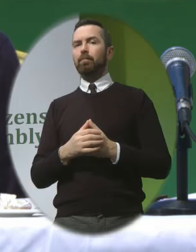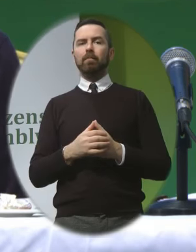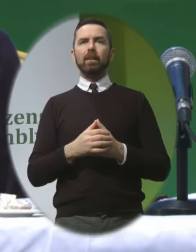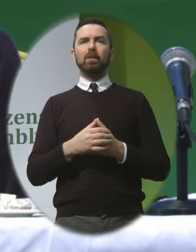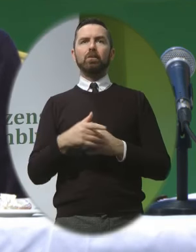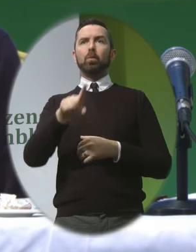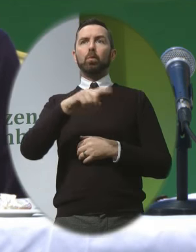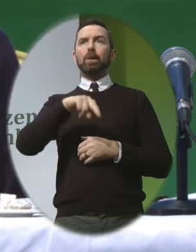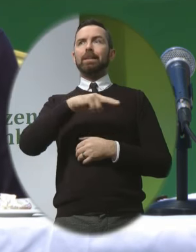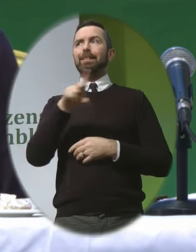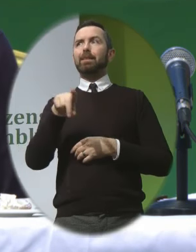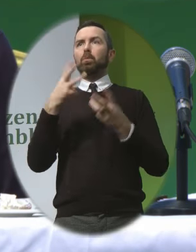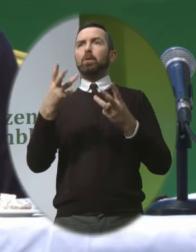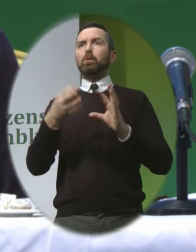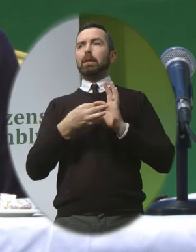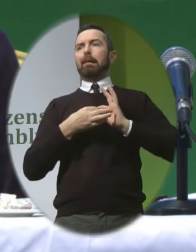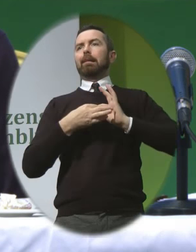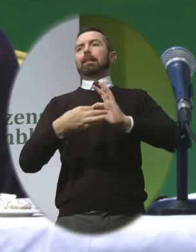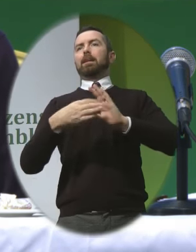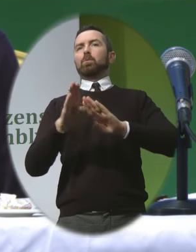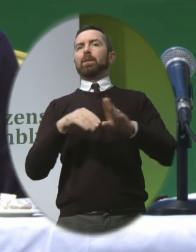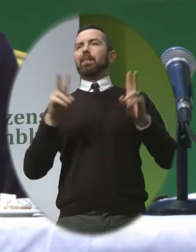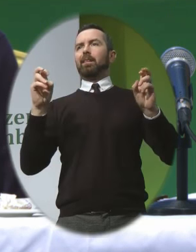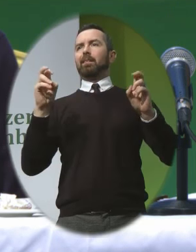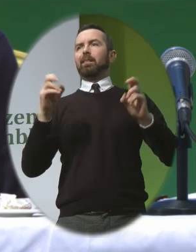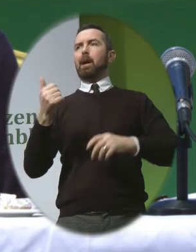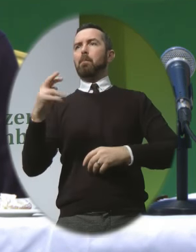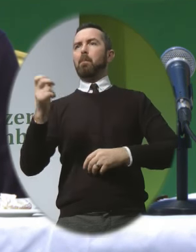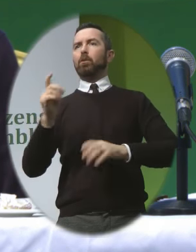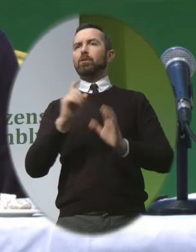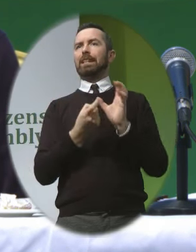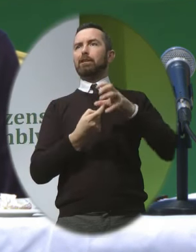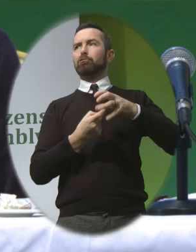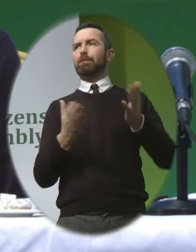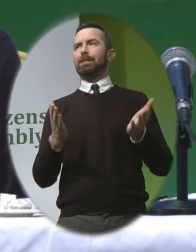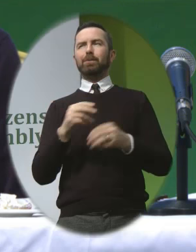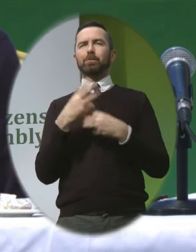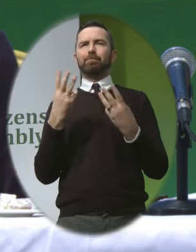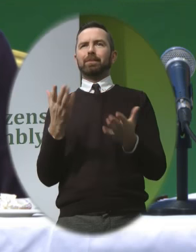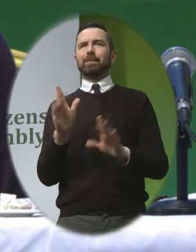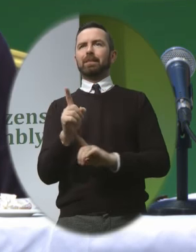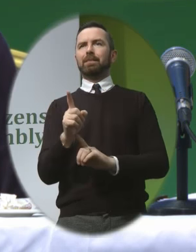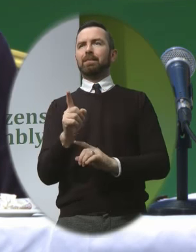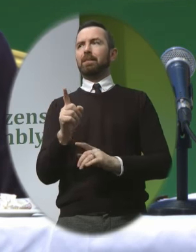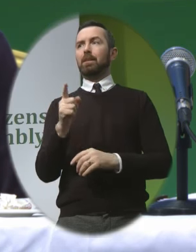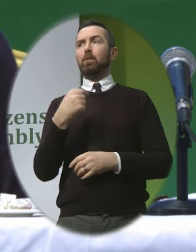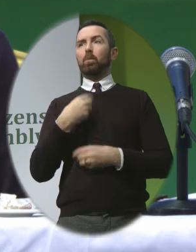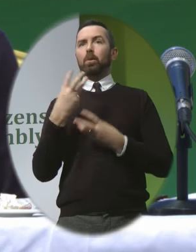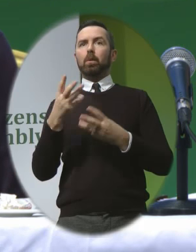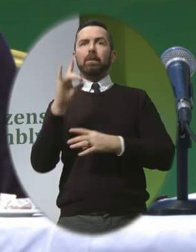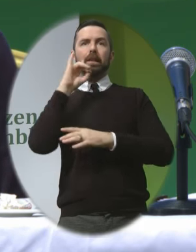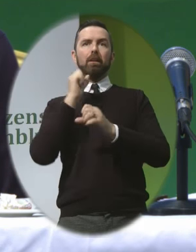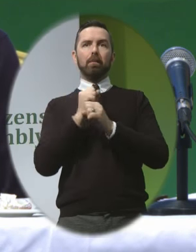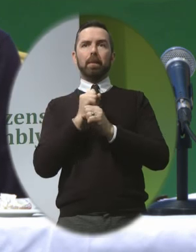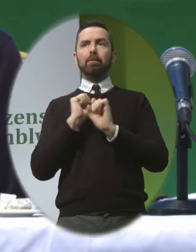abortion industry Their invitations were in response To specific requests from members To hear where Ireland's abortion